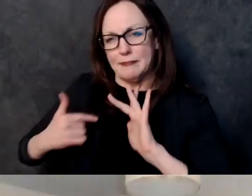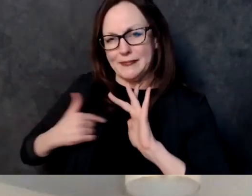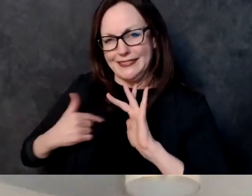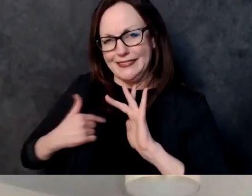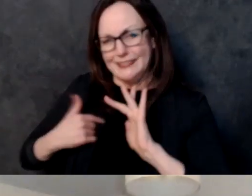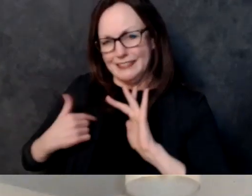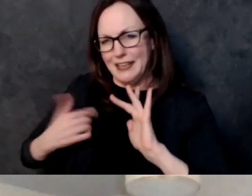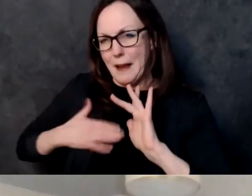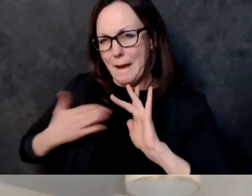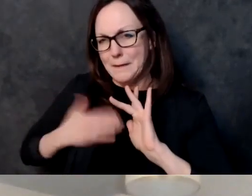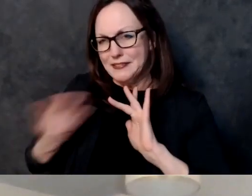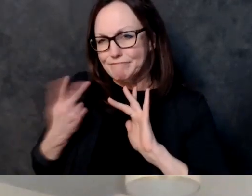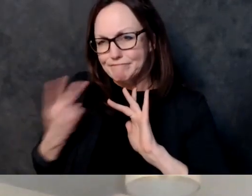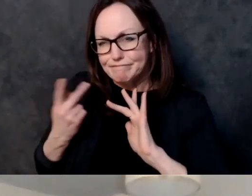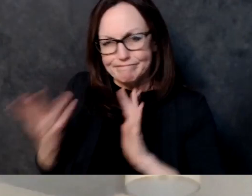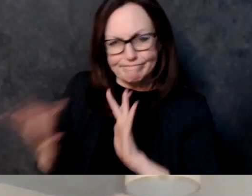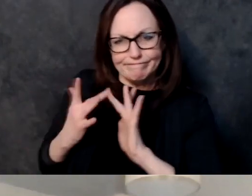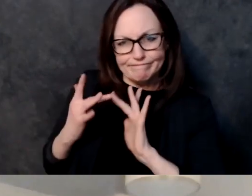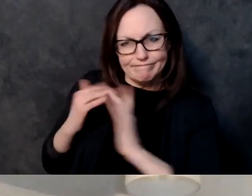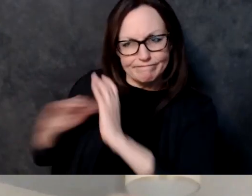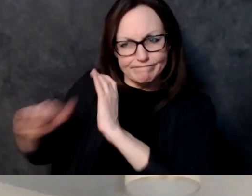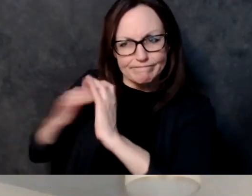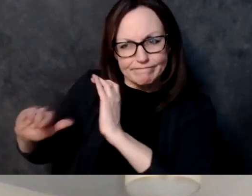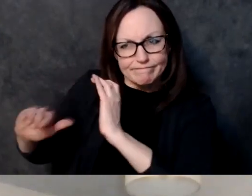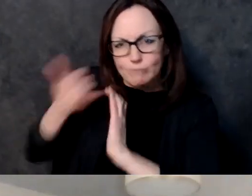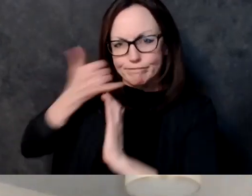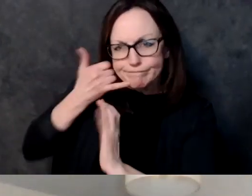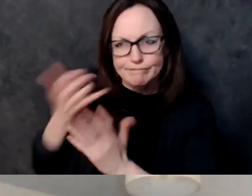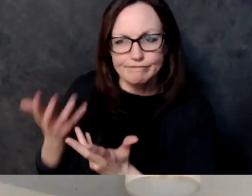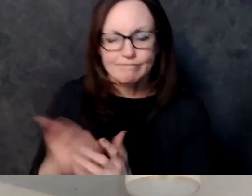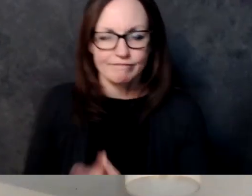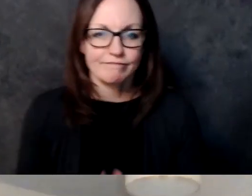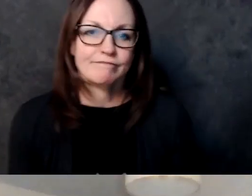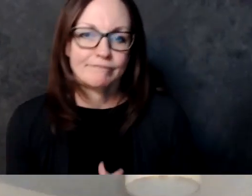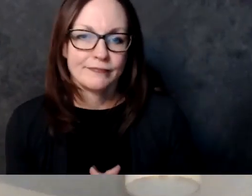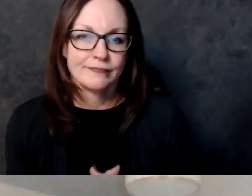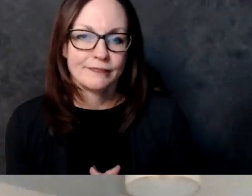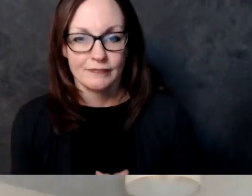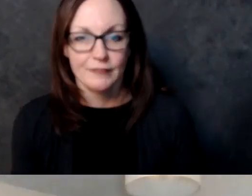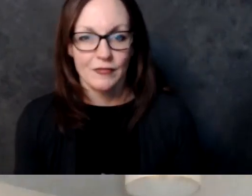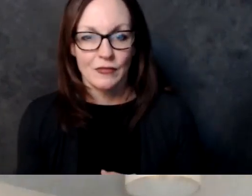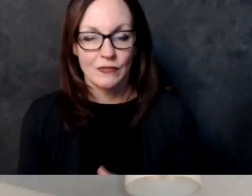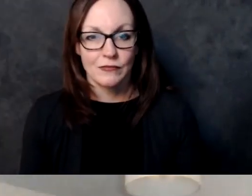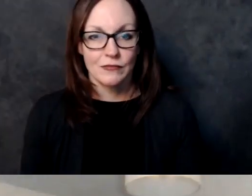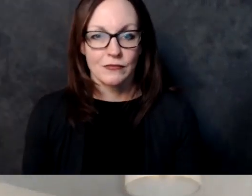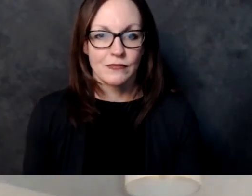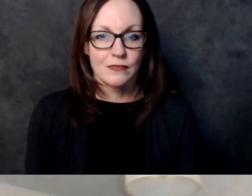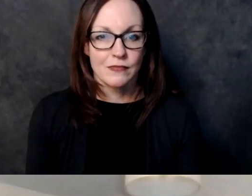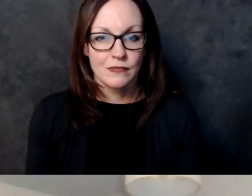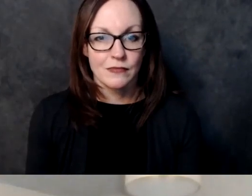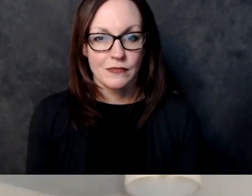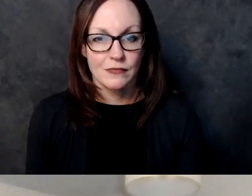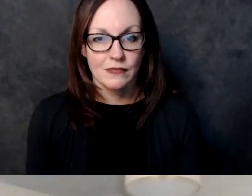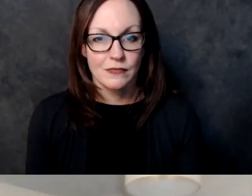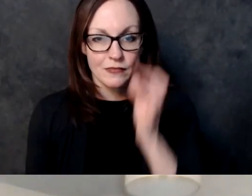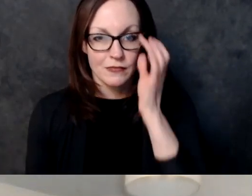looks like a lot of these oh sorry environment's the next question sorry uh you support active waste recycling program waste rejection process